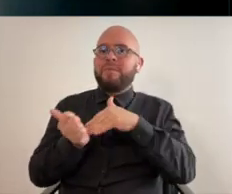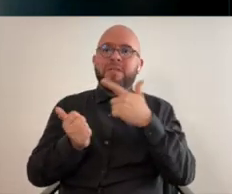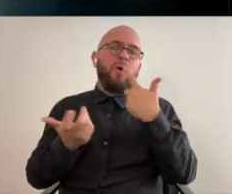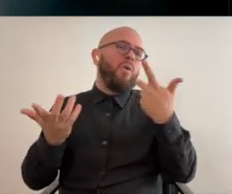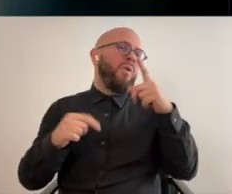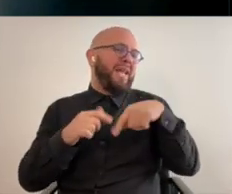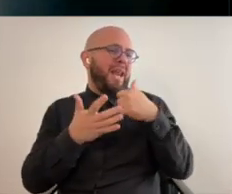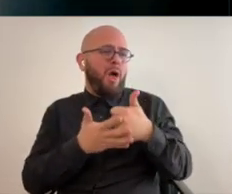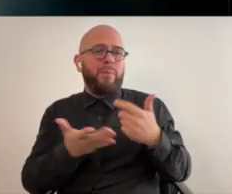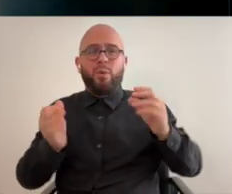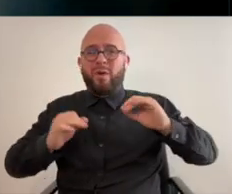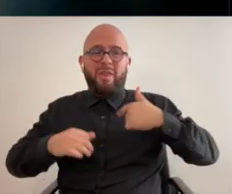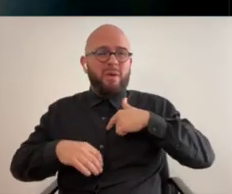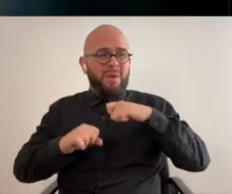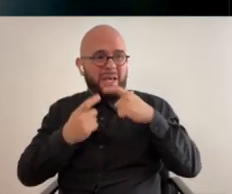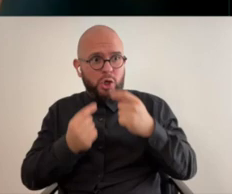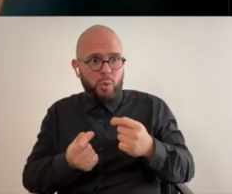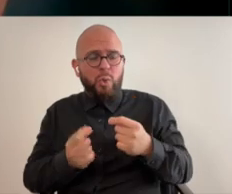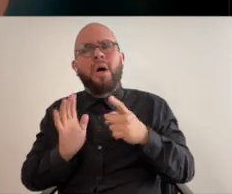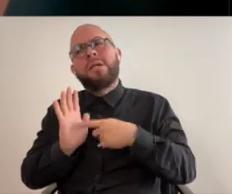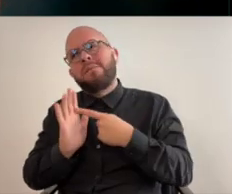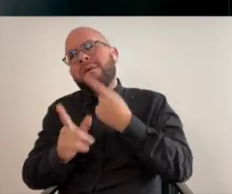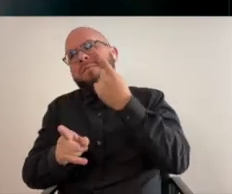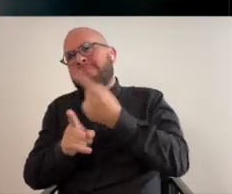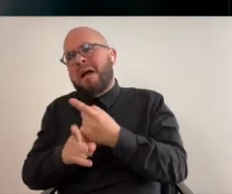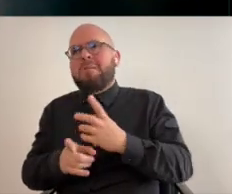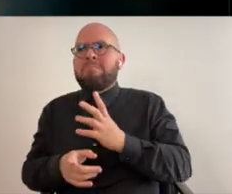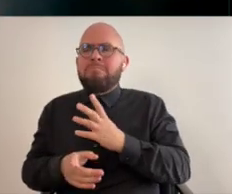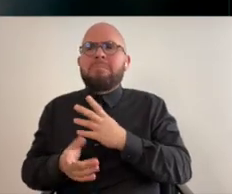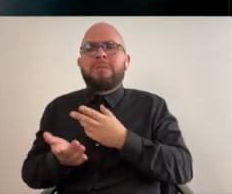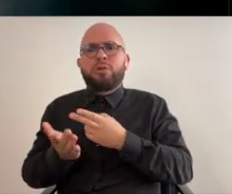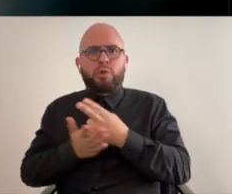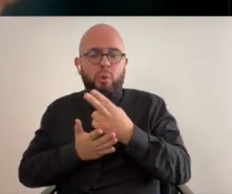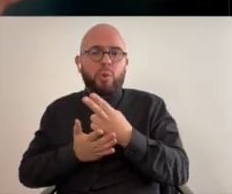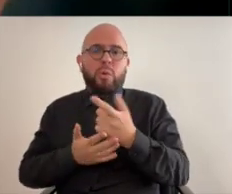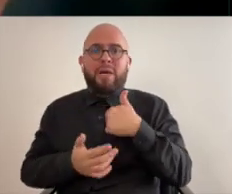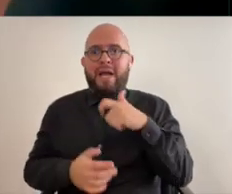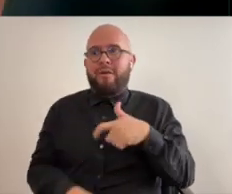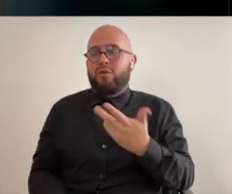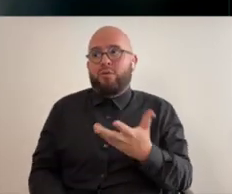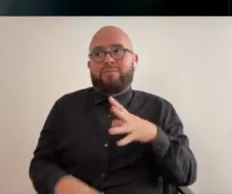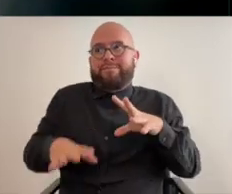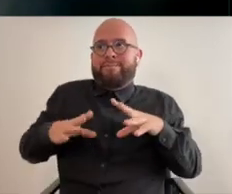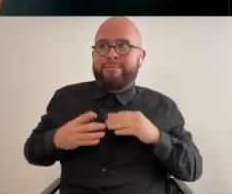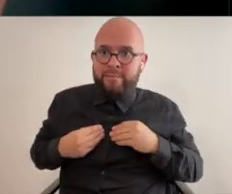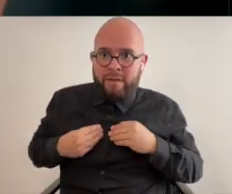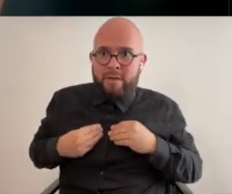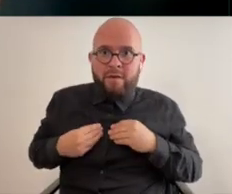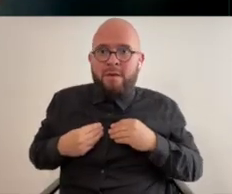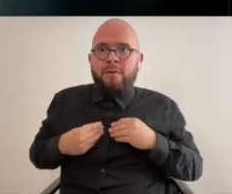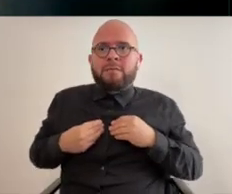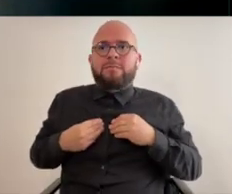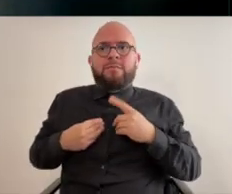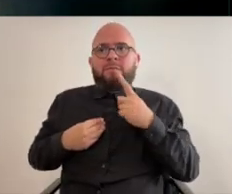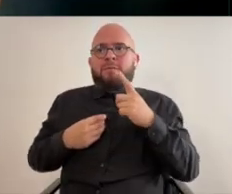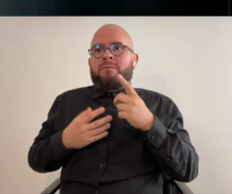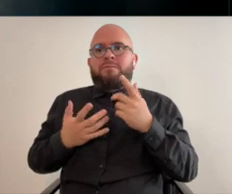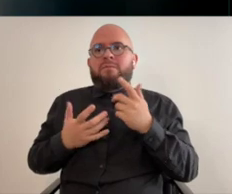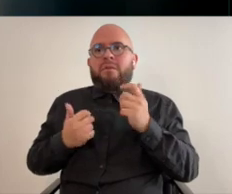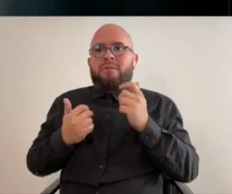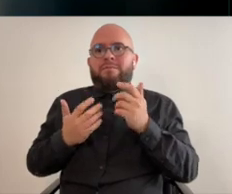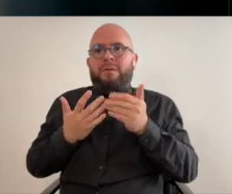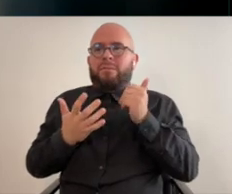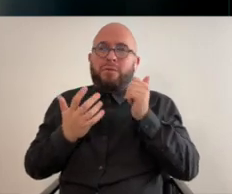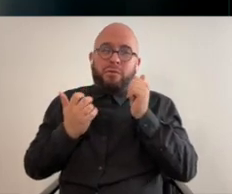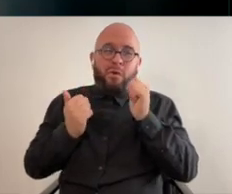is the doctor would say they can't help me there's nothing they can do and honestly sometimes that's true and it's a really hard pill that i have to swallow